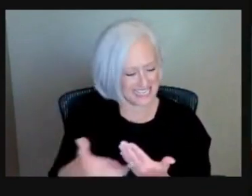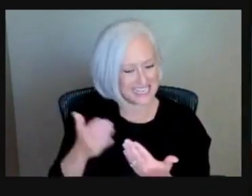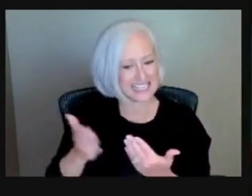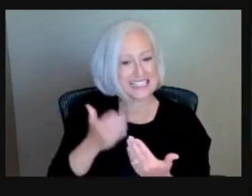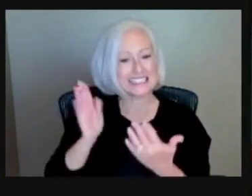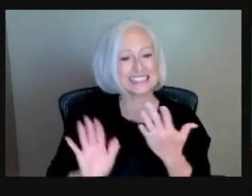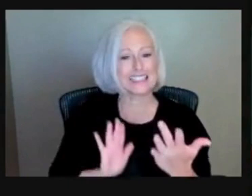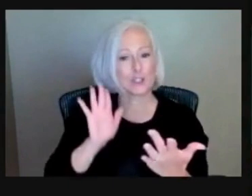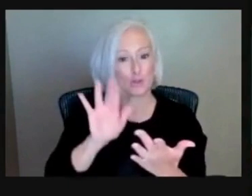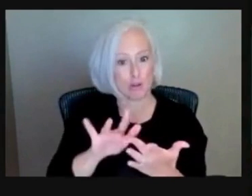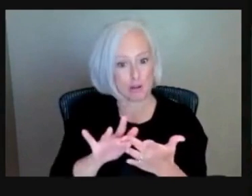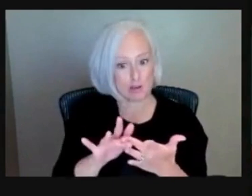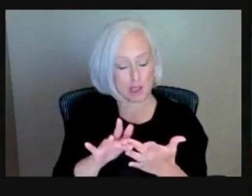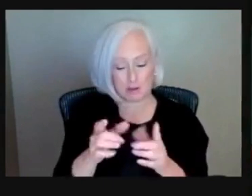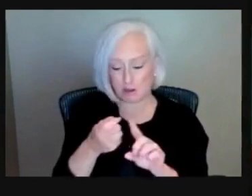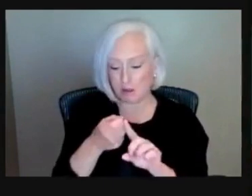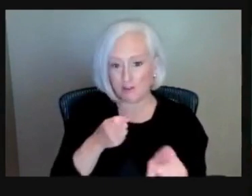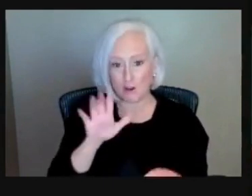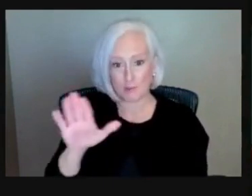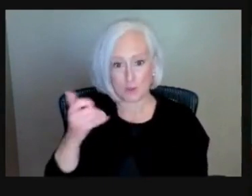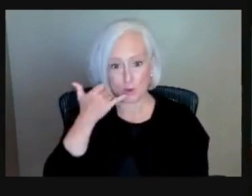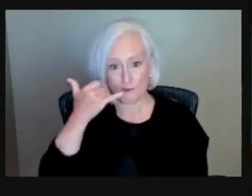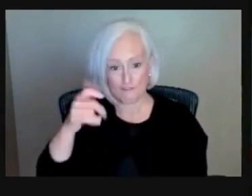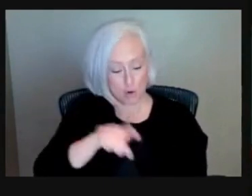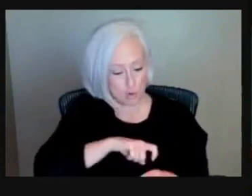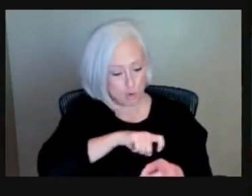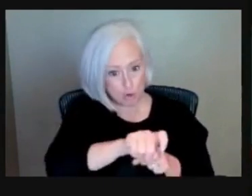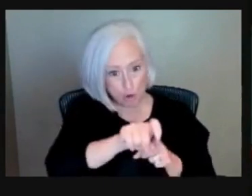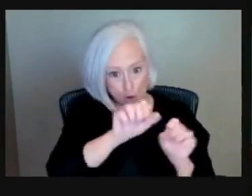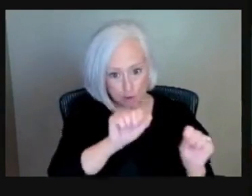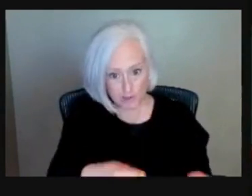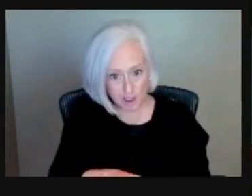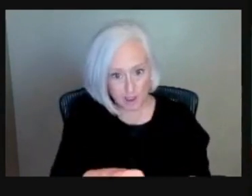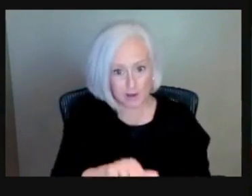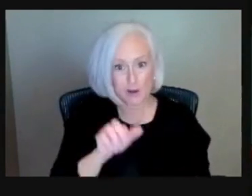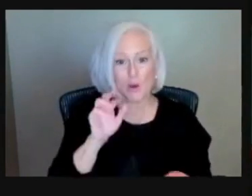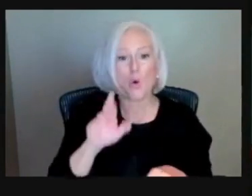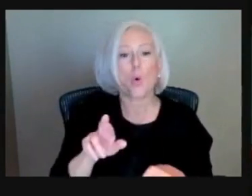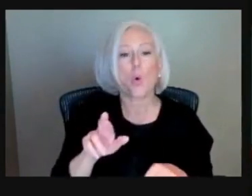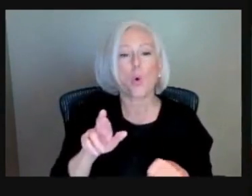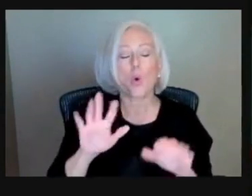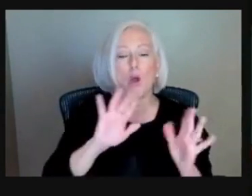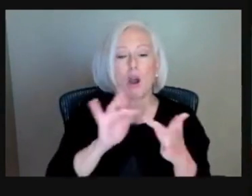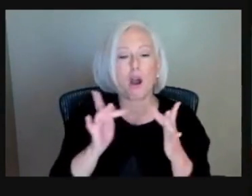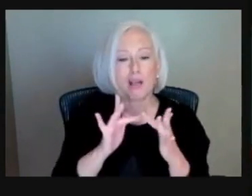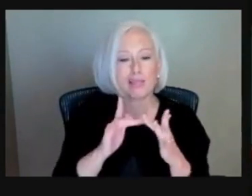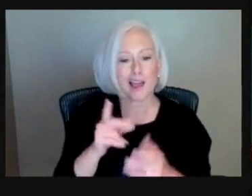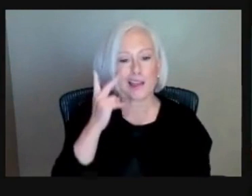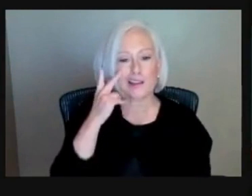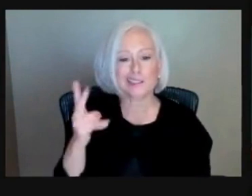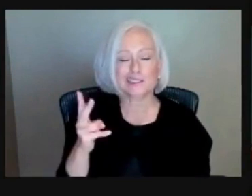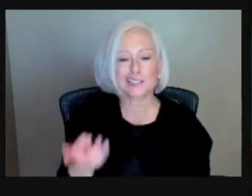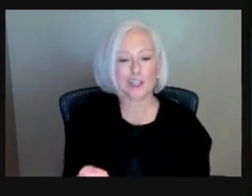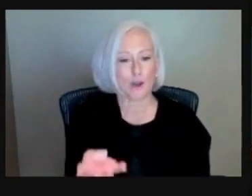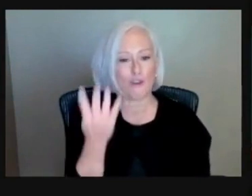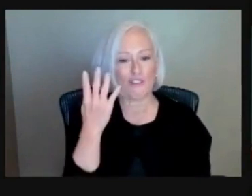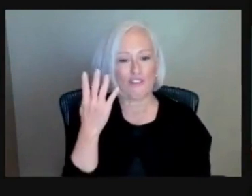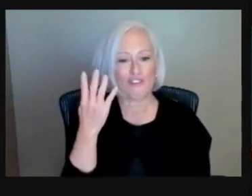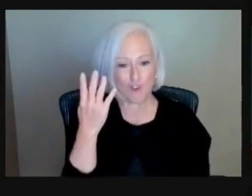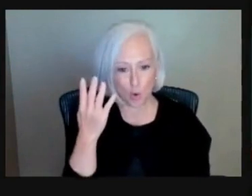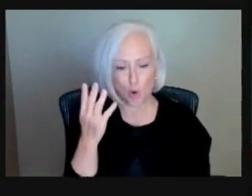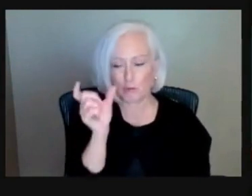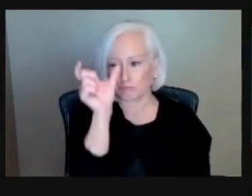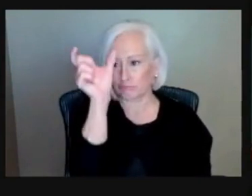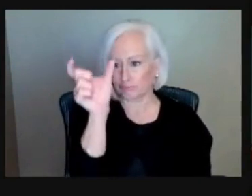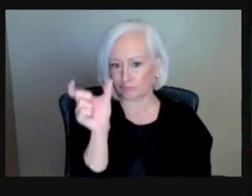your phone or go on to the websites that we have there for our four counties or in the area. Now in connecting